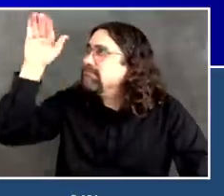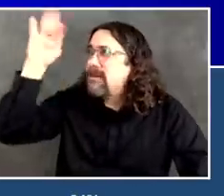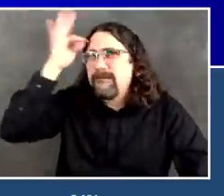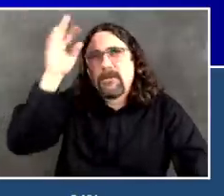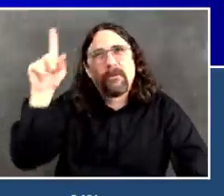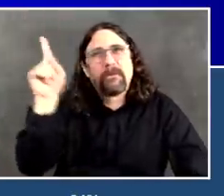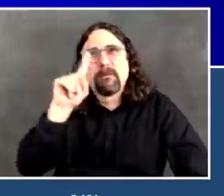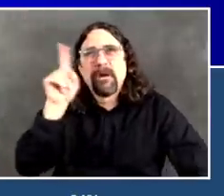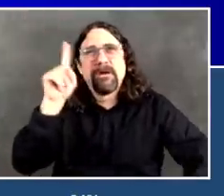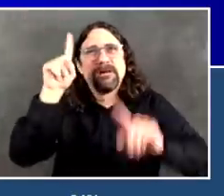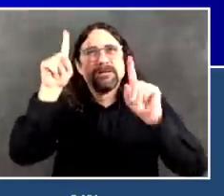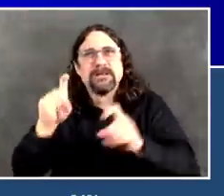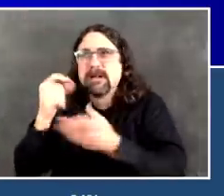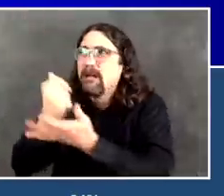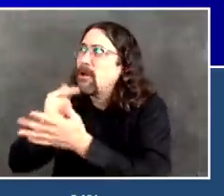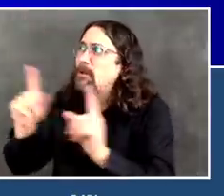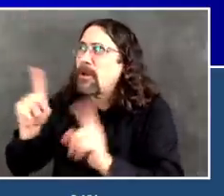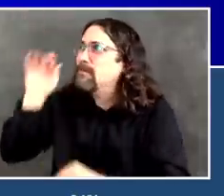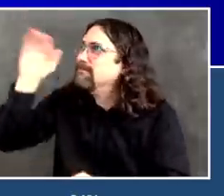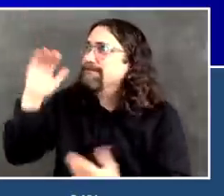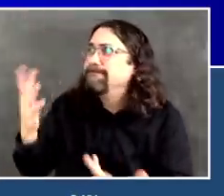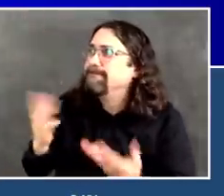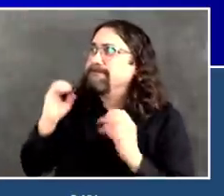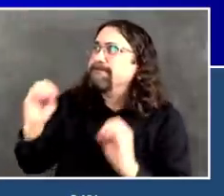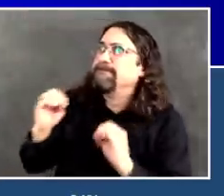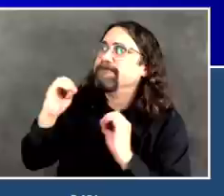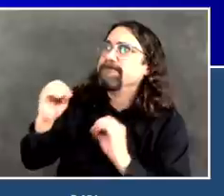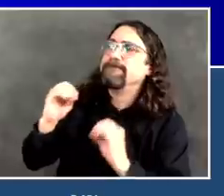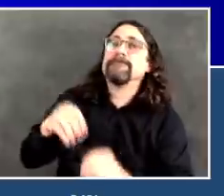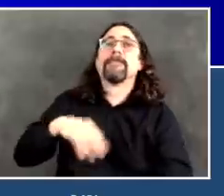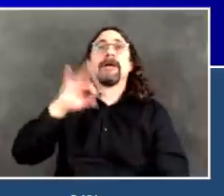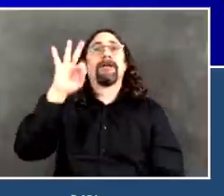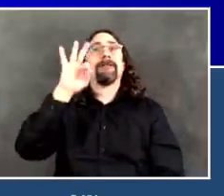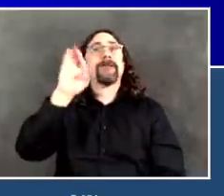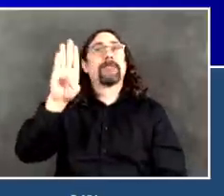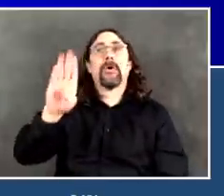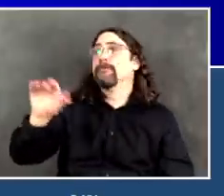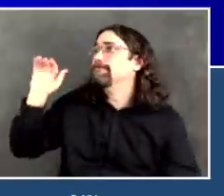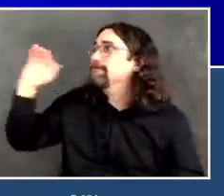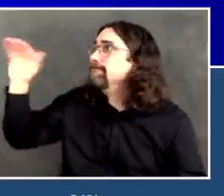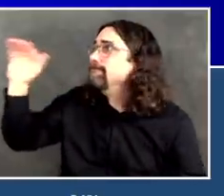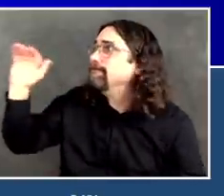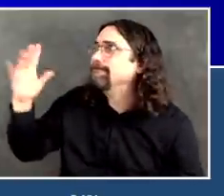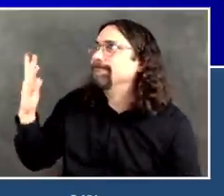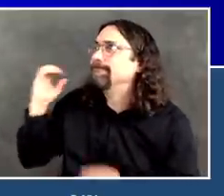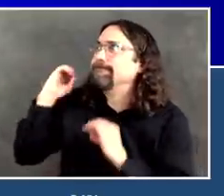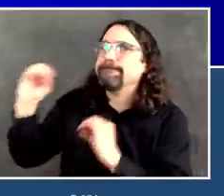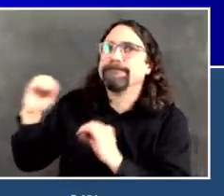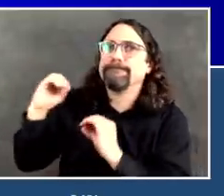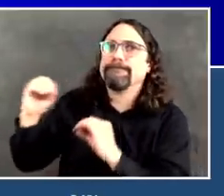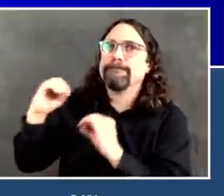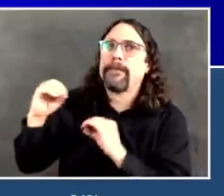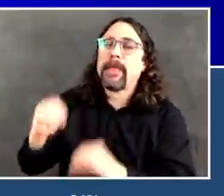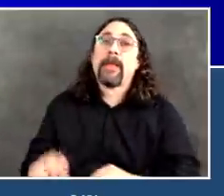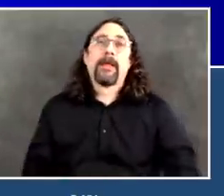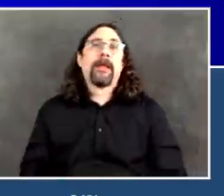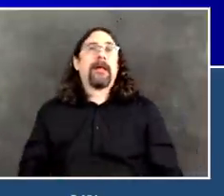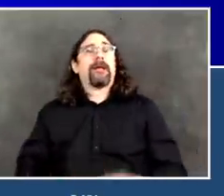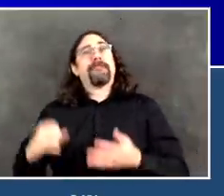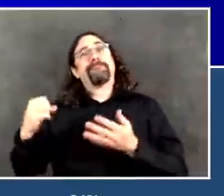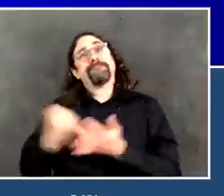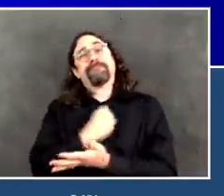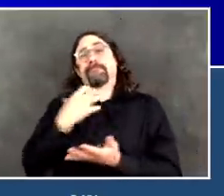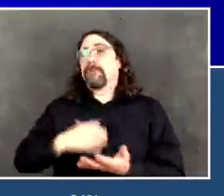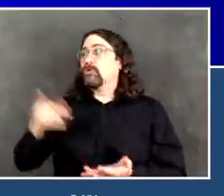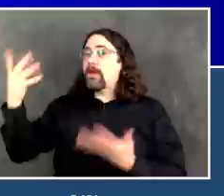And so now we have still so many new positive cases, but we don't know even the beginning of it because we can't test